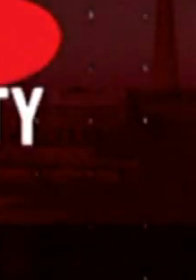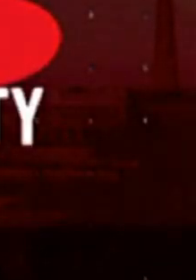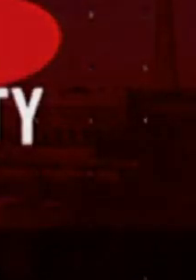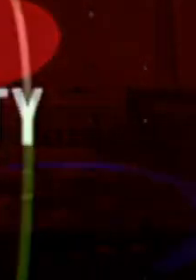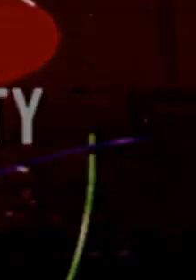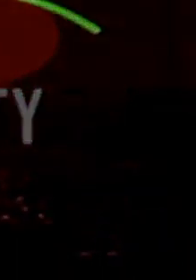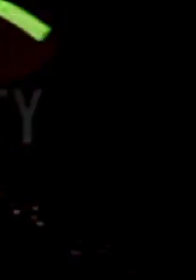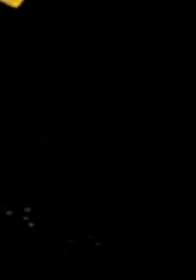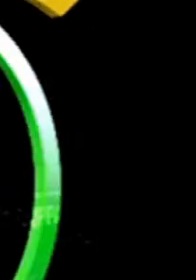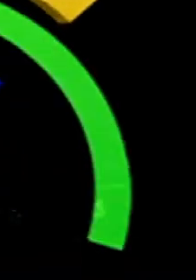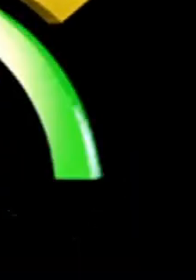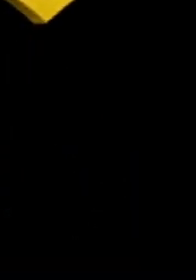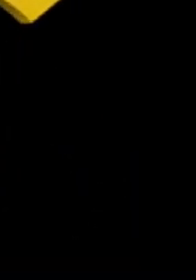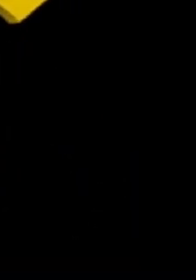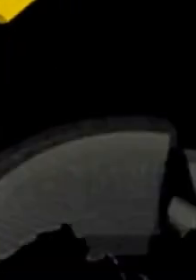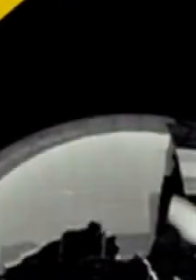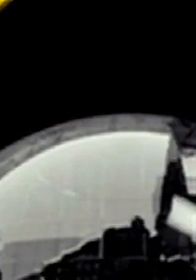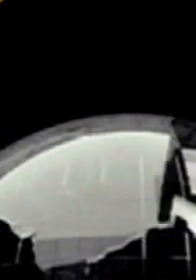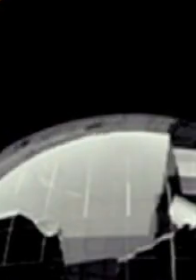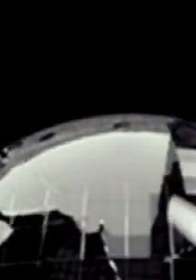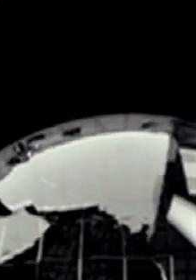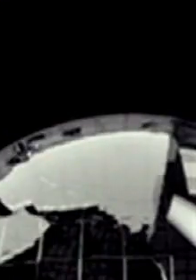News. Independent and impartial.